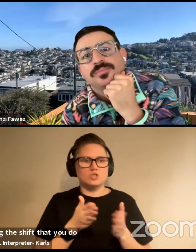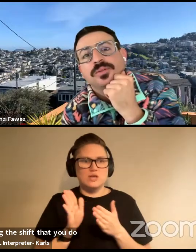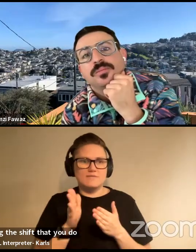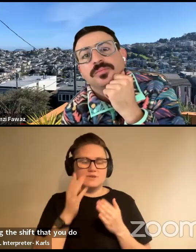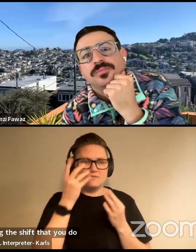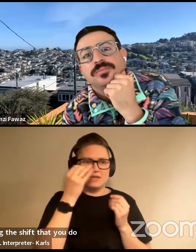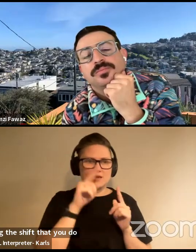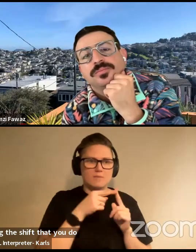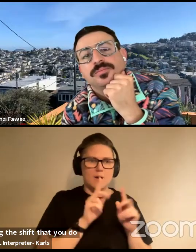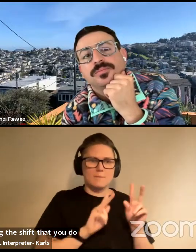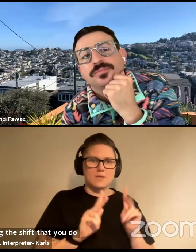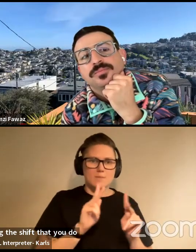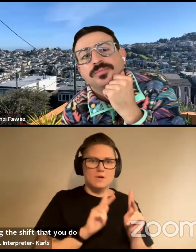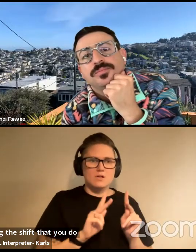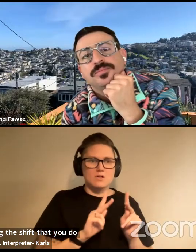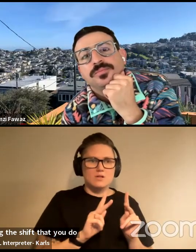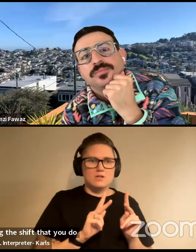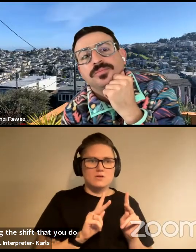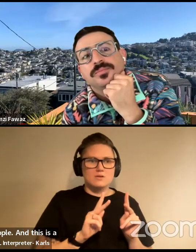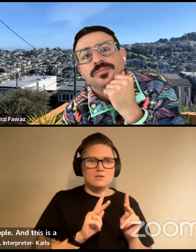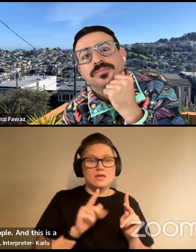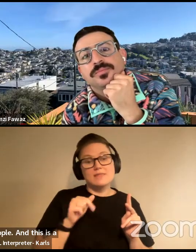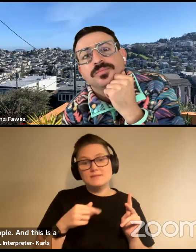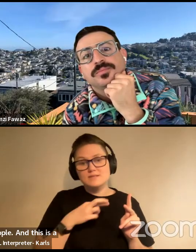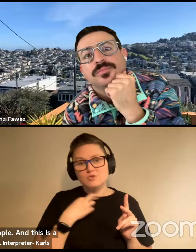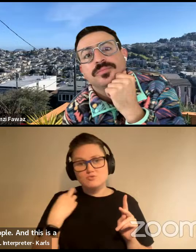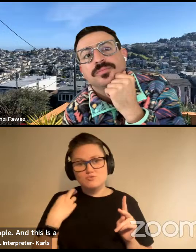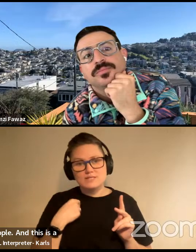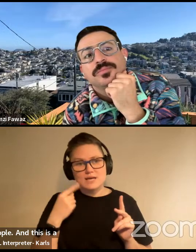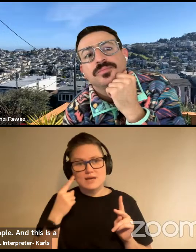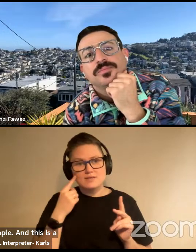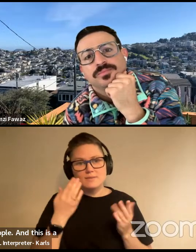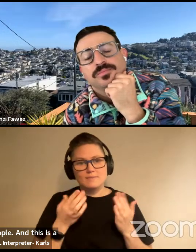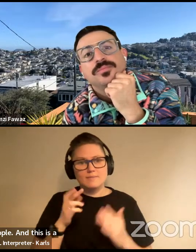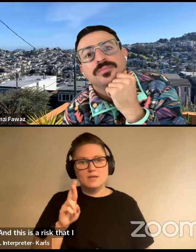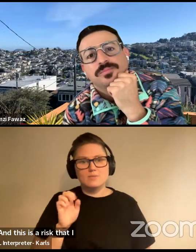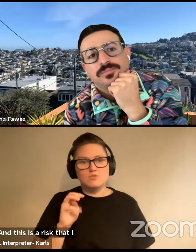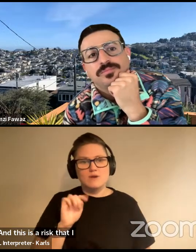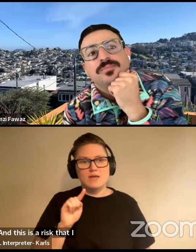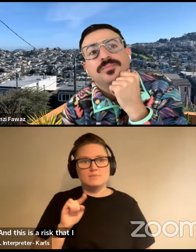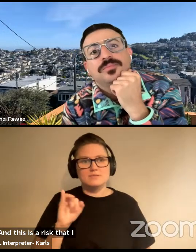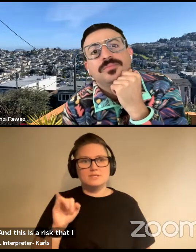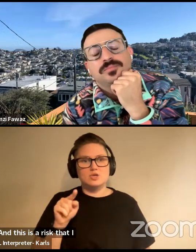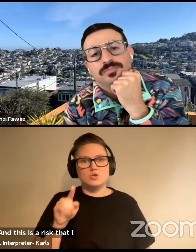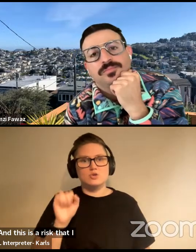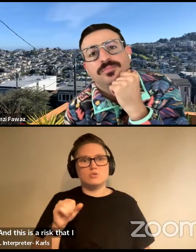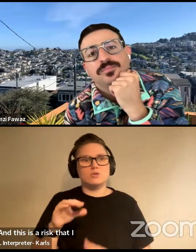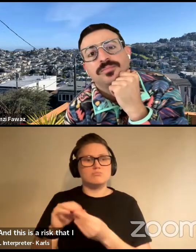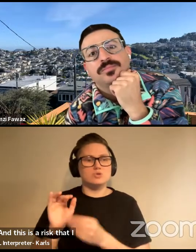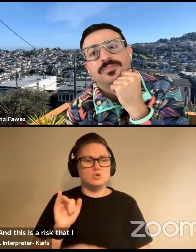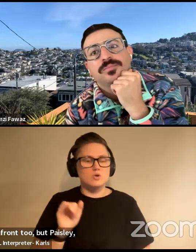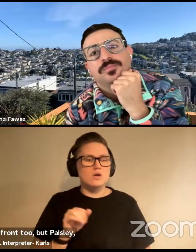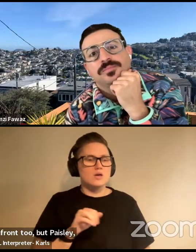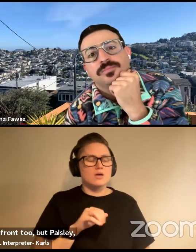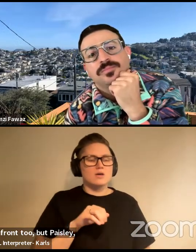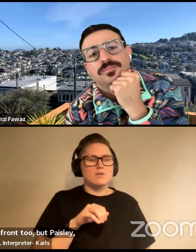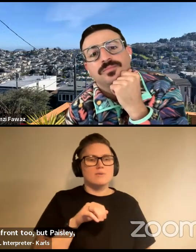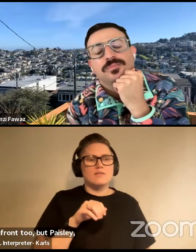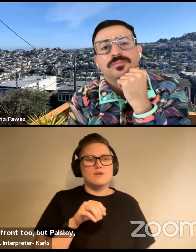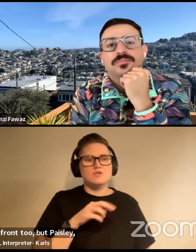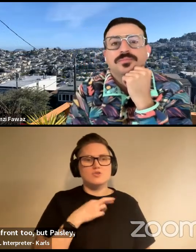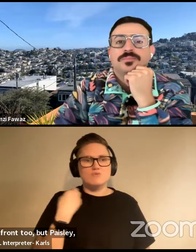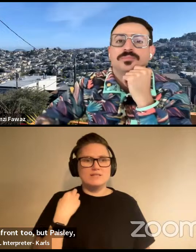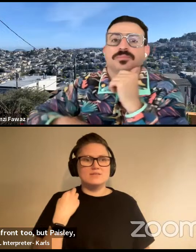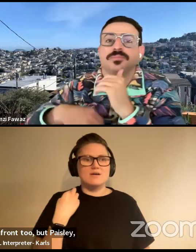about people. And this is a risk that I think maybe Ramsey, confront too, but Paisley, there's a shift, there's a risk in shifting